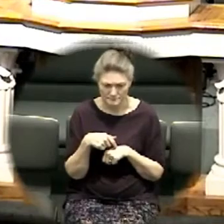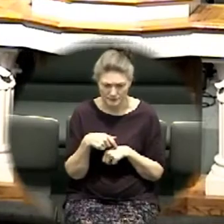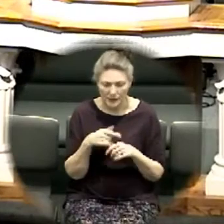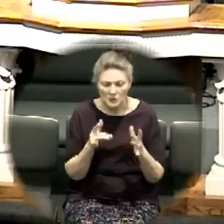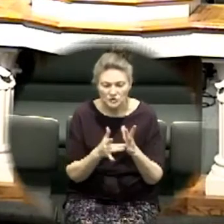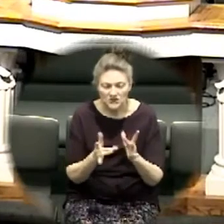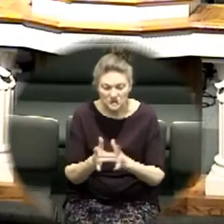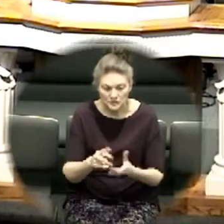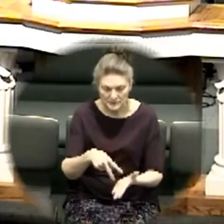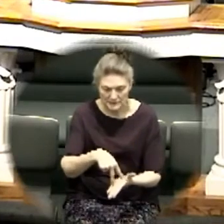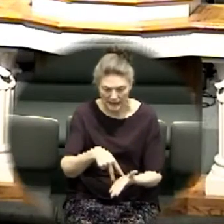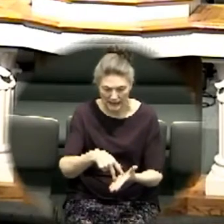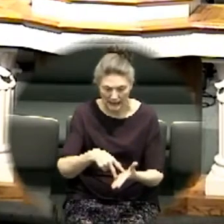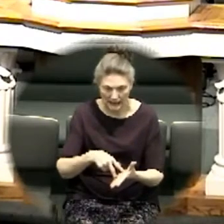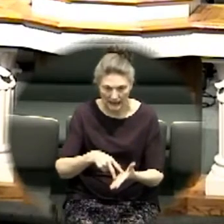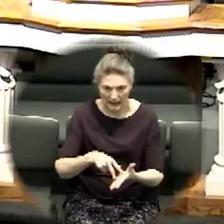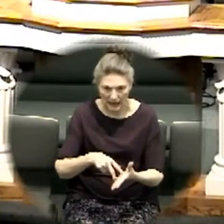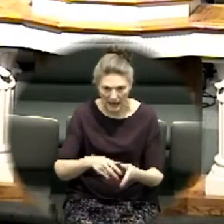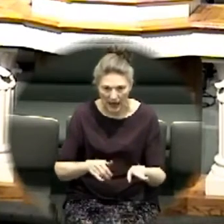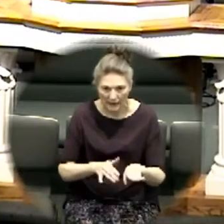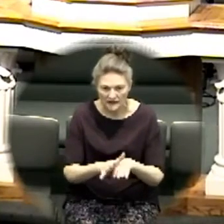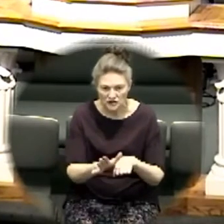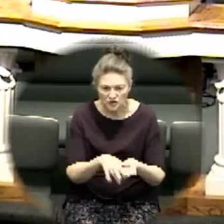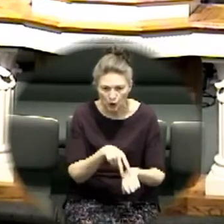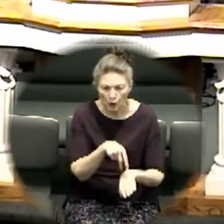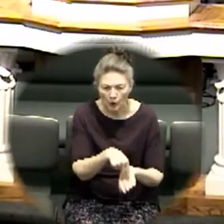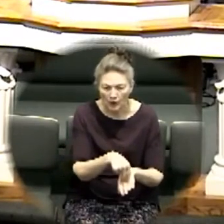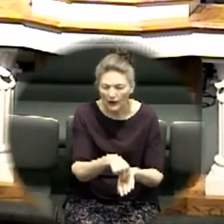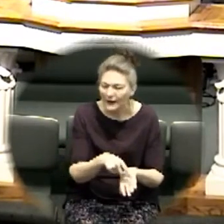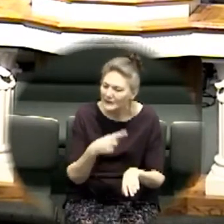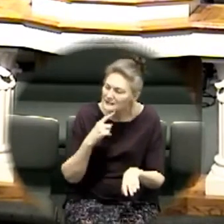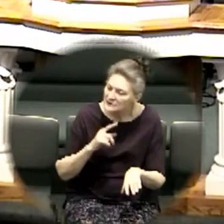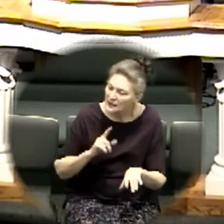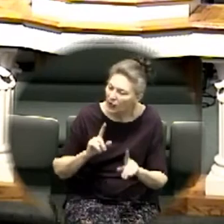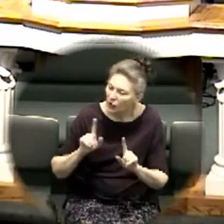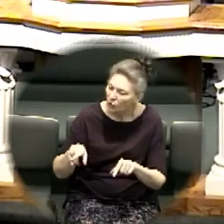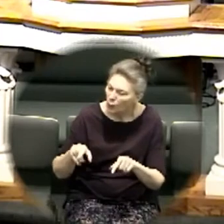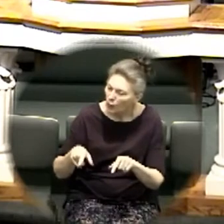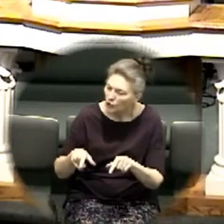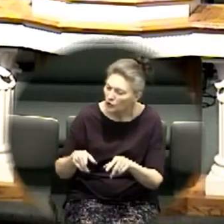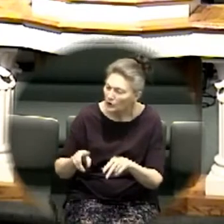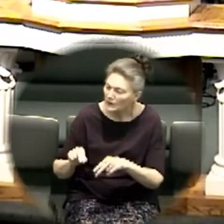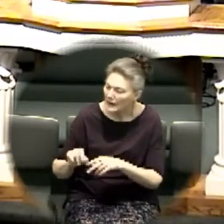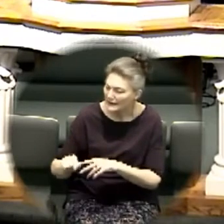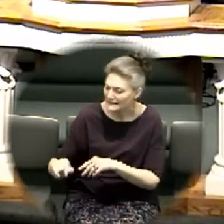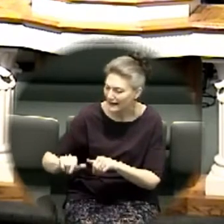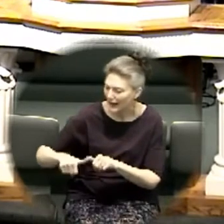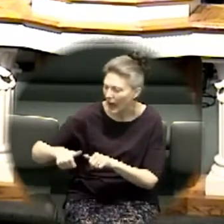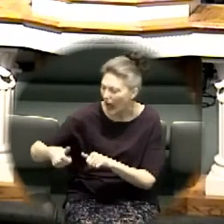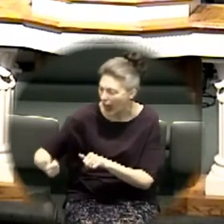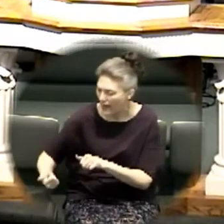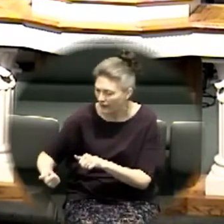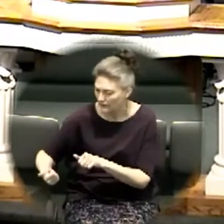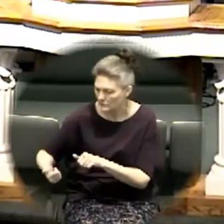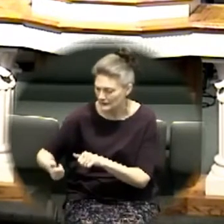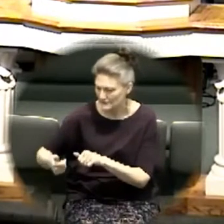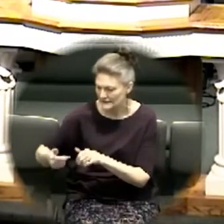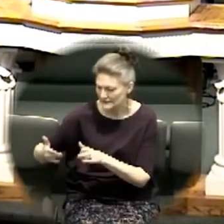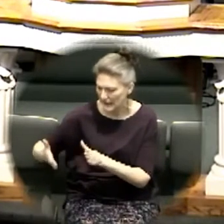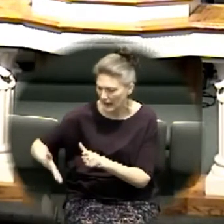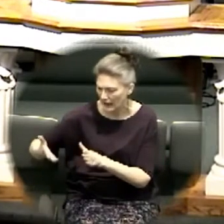Jesus was standing on the shore and he said here cast the cast the nets on the other side and they did and they got lots of fish